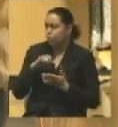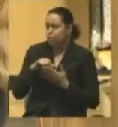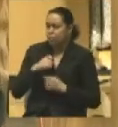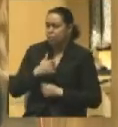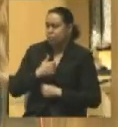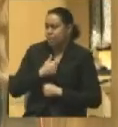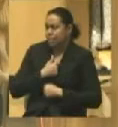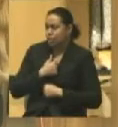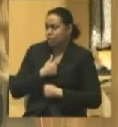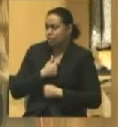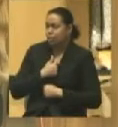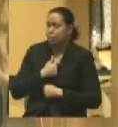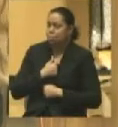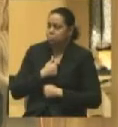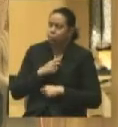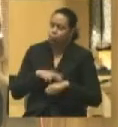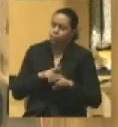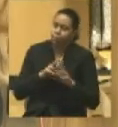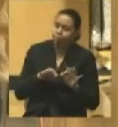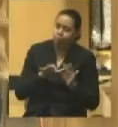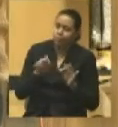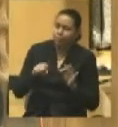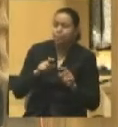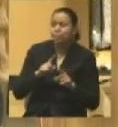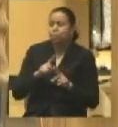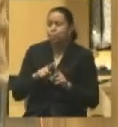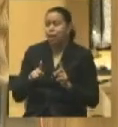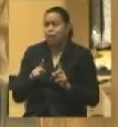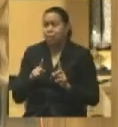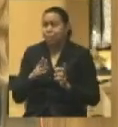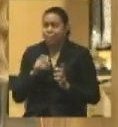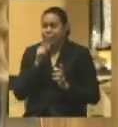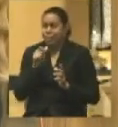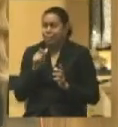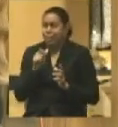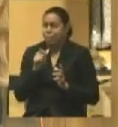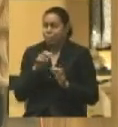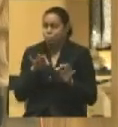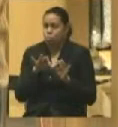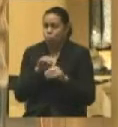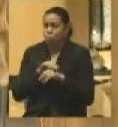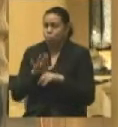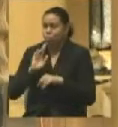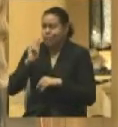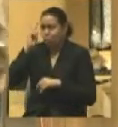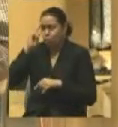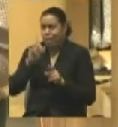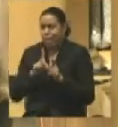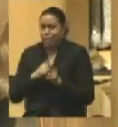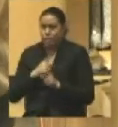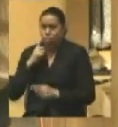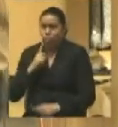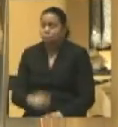militarily, of course, that they were of great importance. But that they weren't of this great importance, uh, politically, as, uh, we are led to believe.